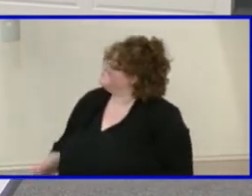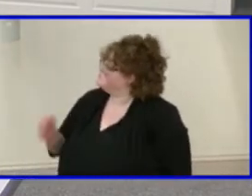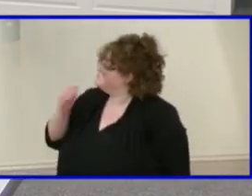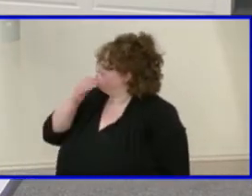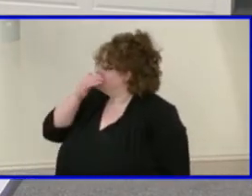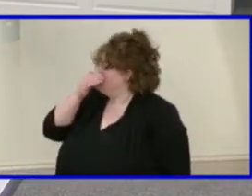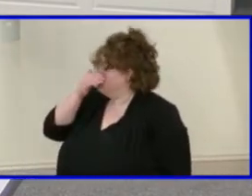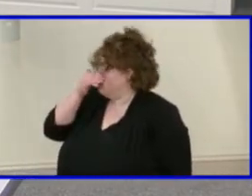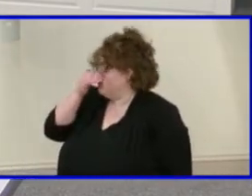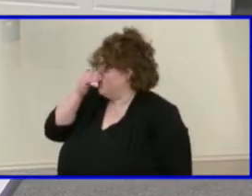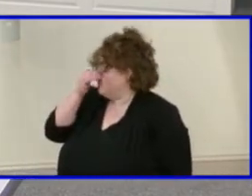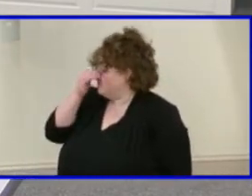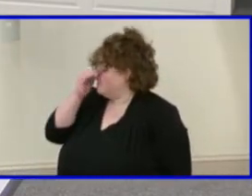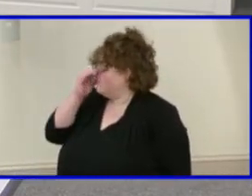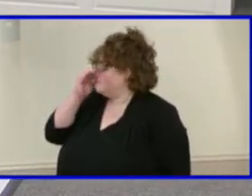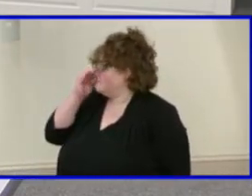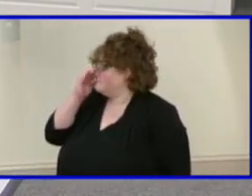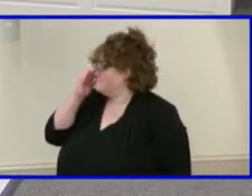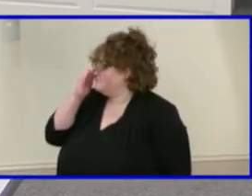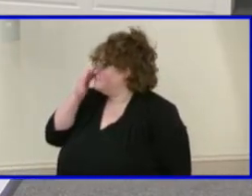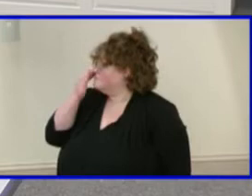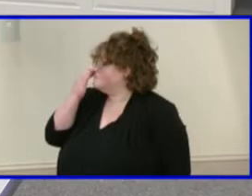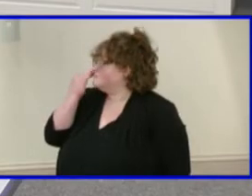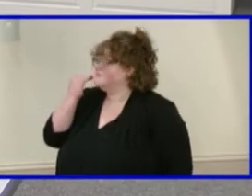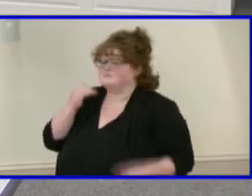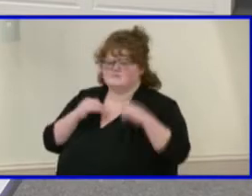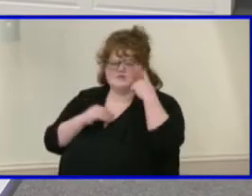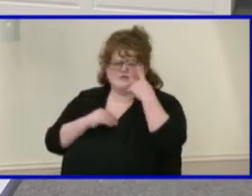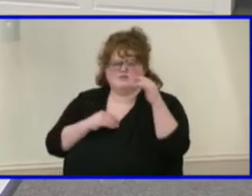It looks like it was taken over.